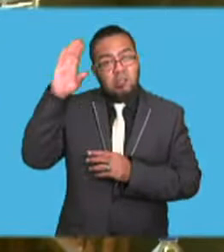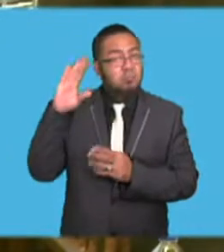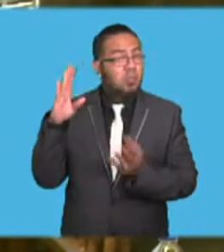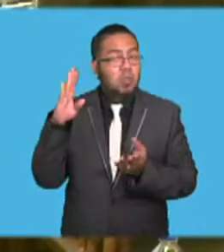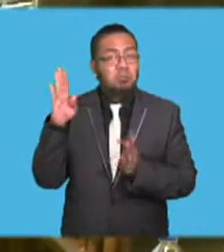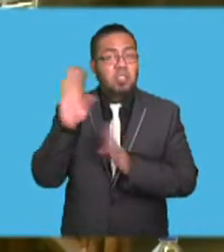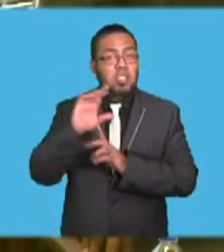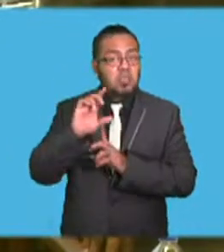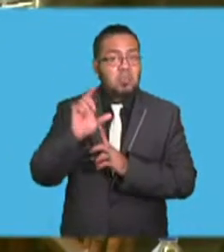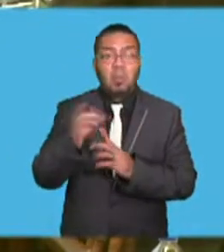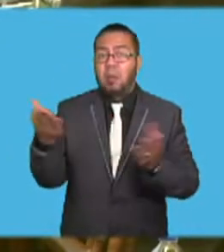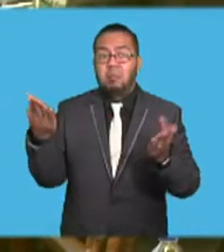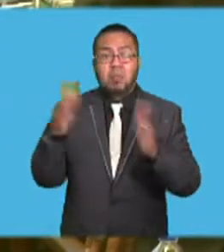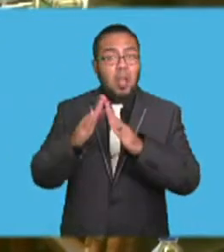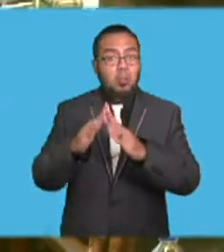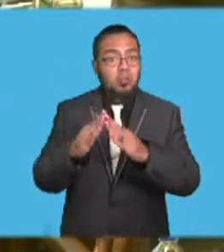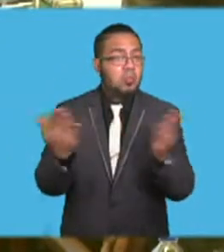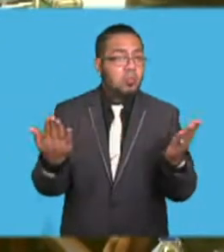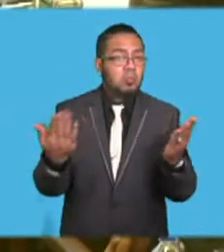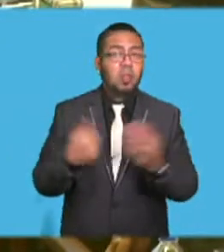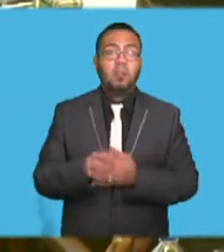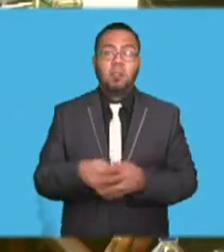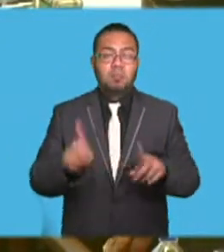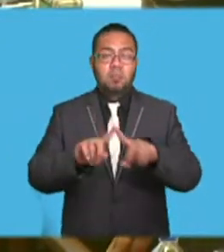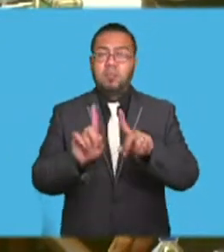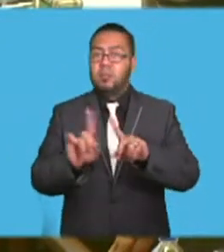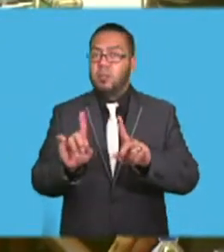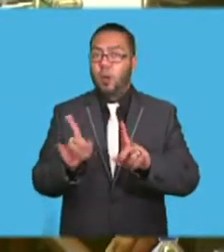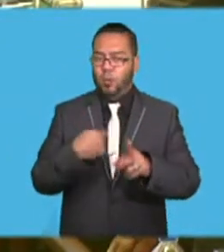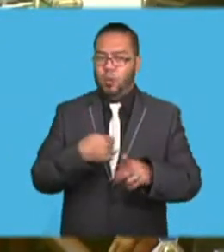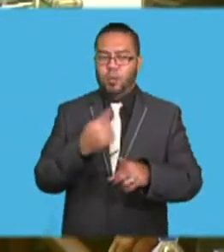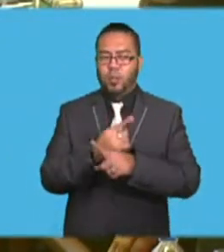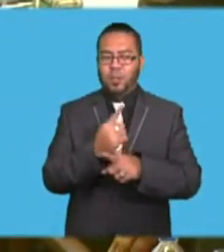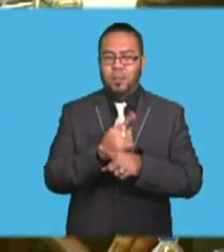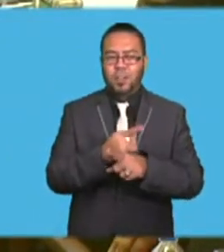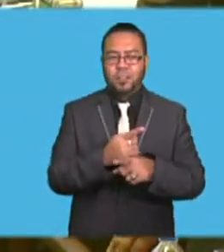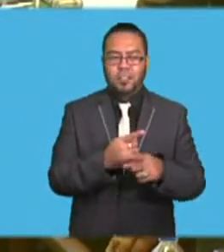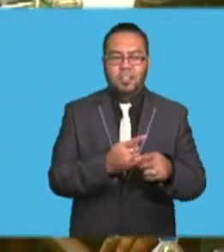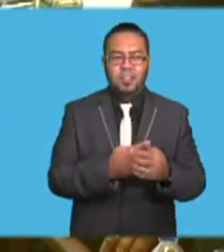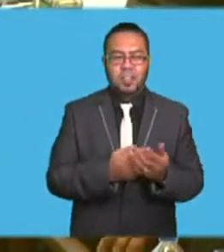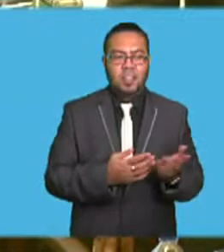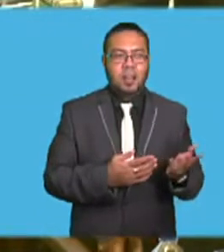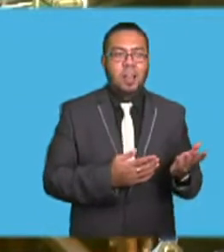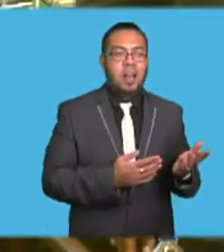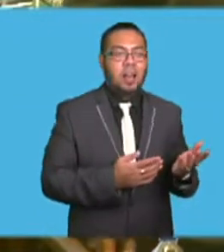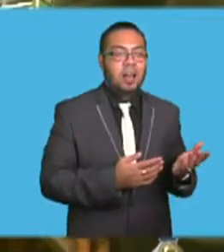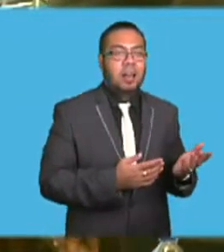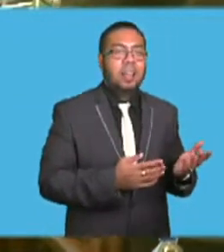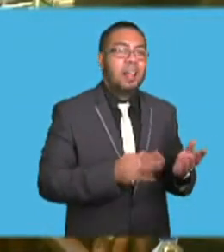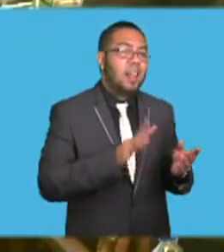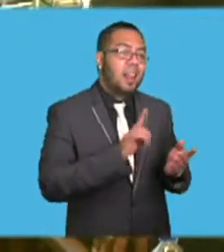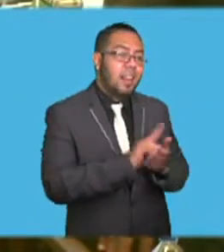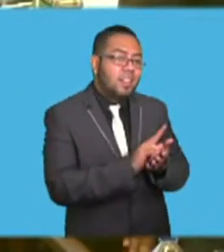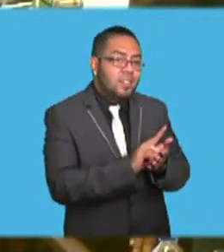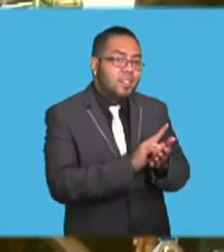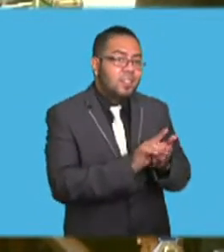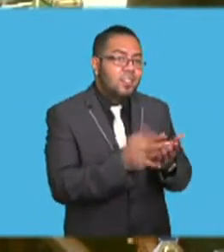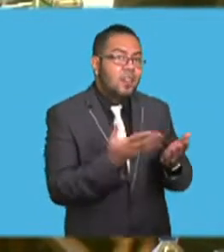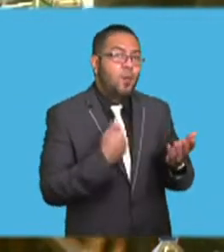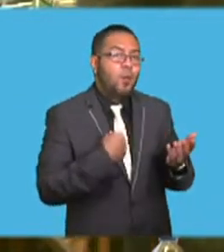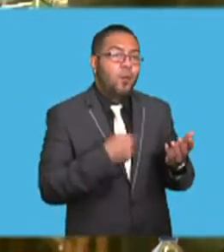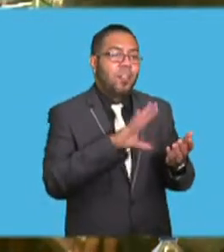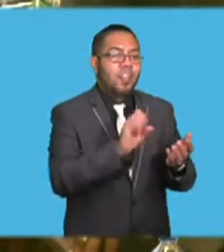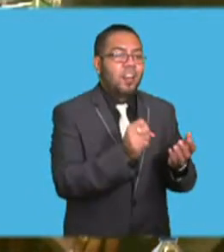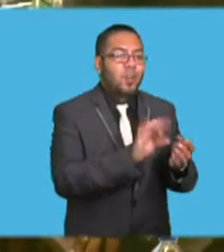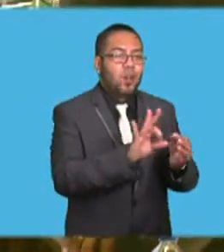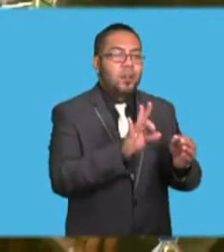industries that I will talk about later on, Madam Speaker. So, the recognition of the role that non-party